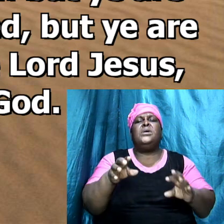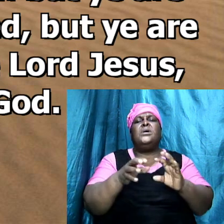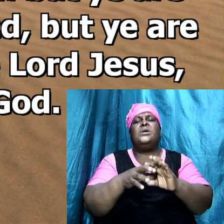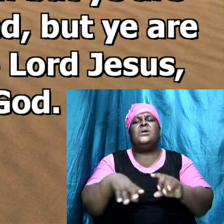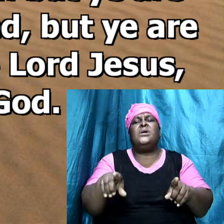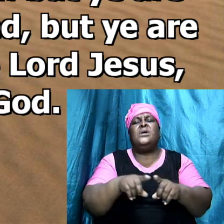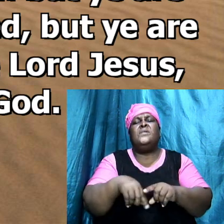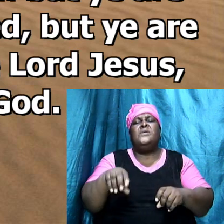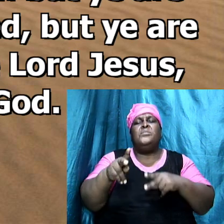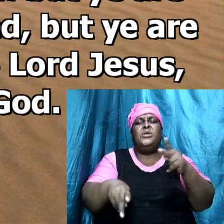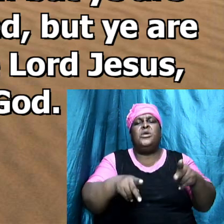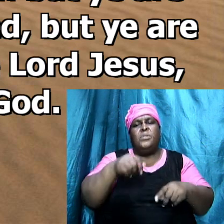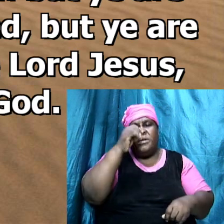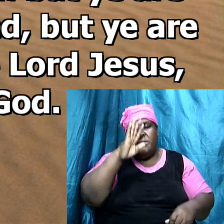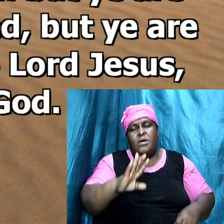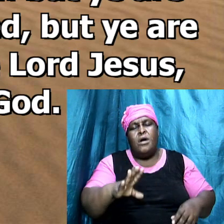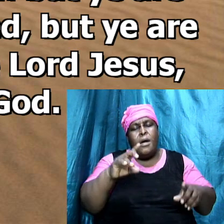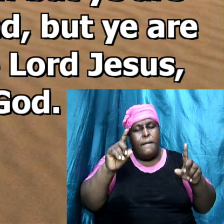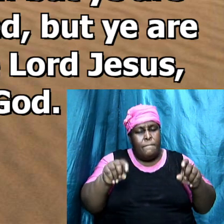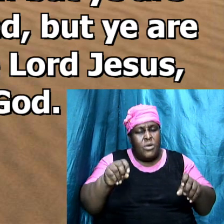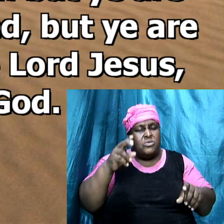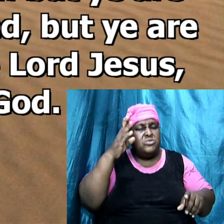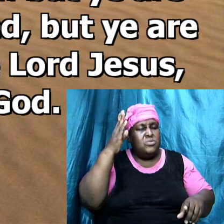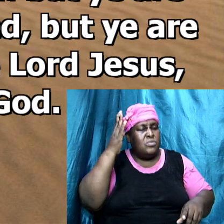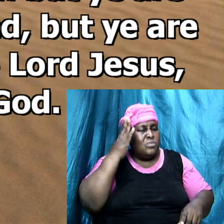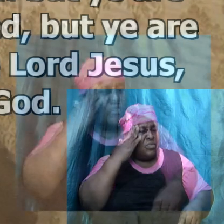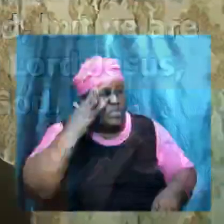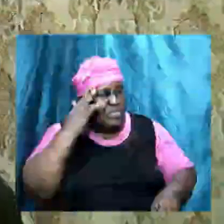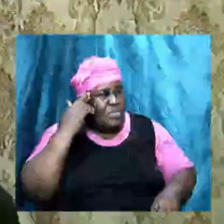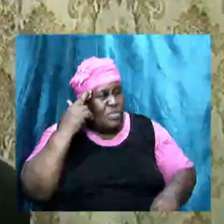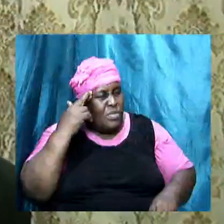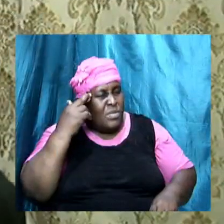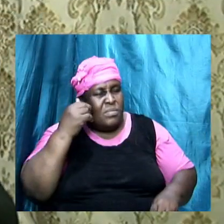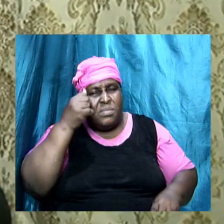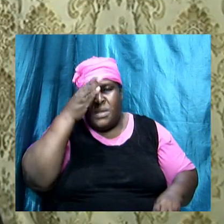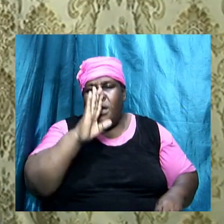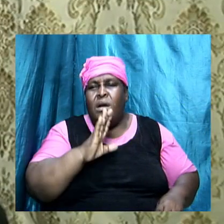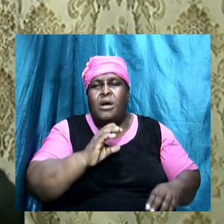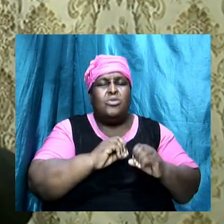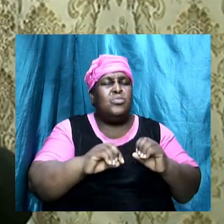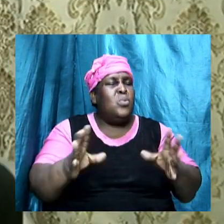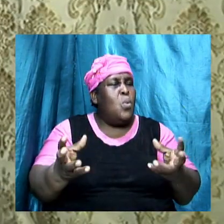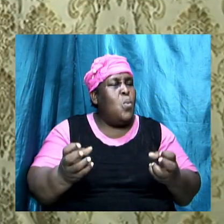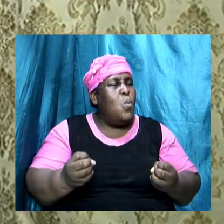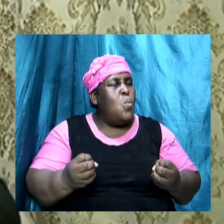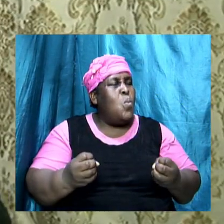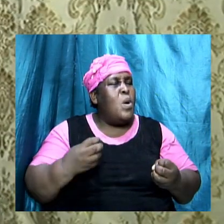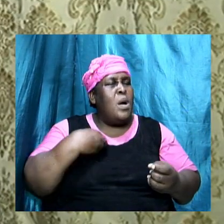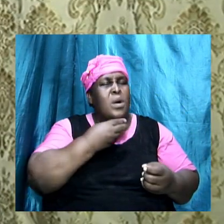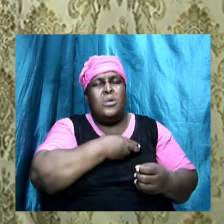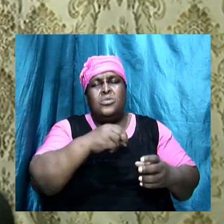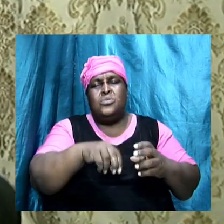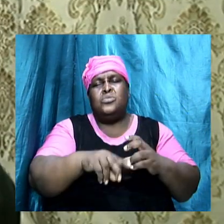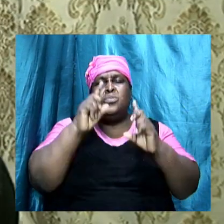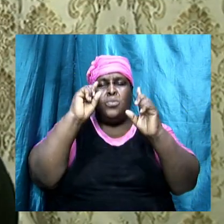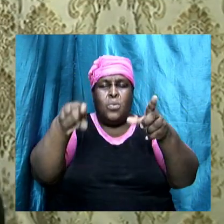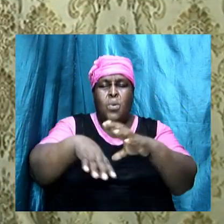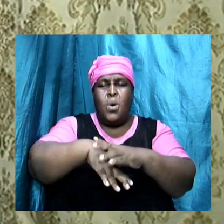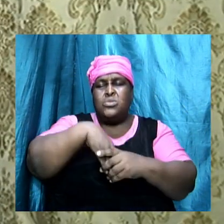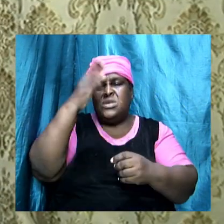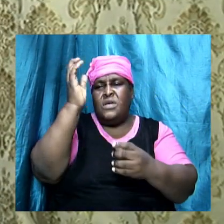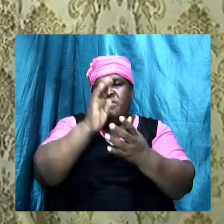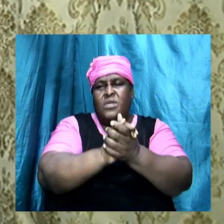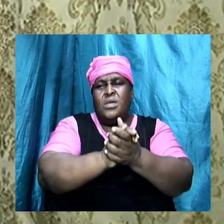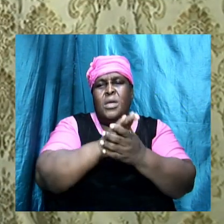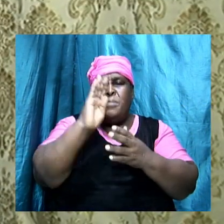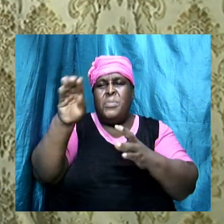God must recognize that God don't want us to go outside of marriage to be